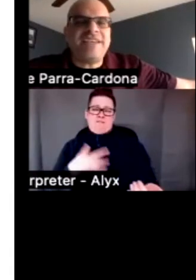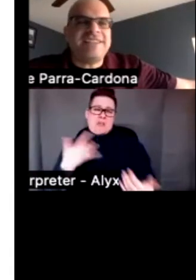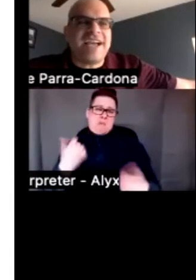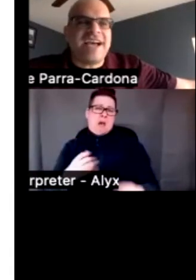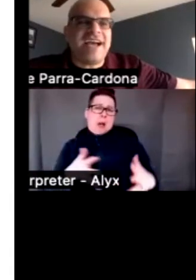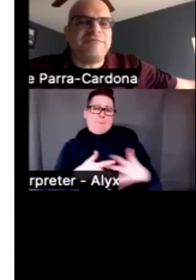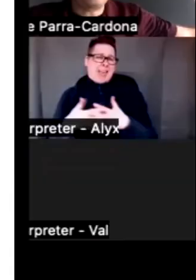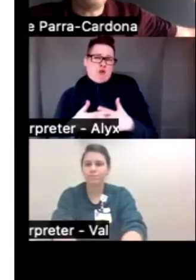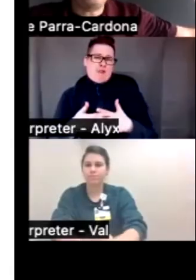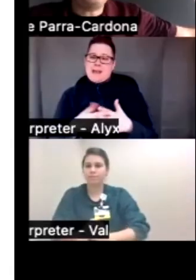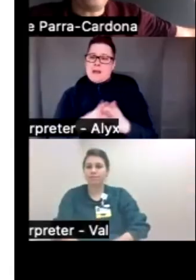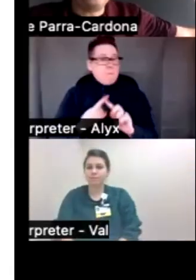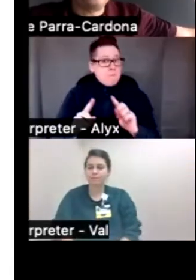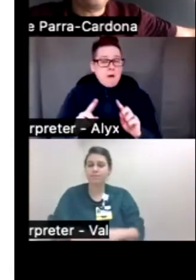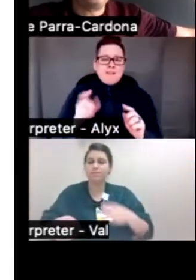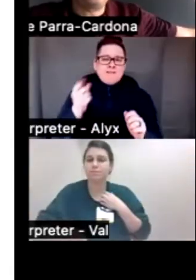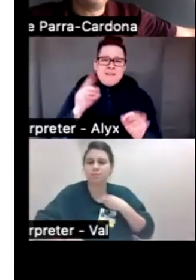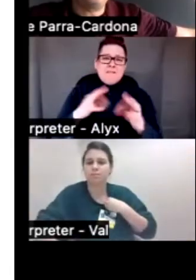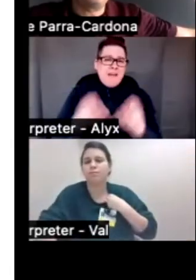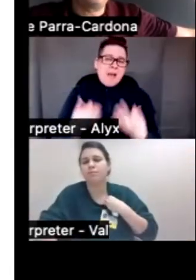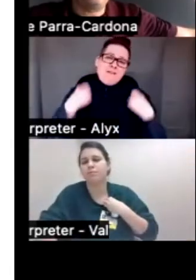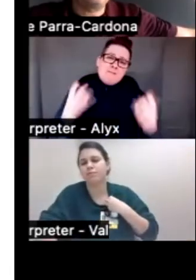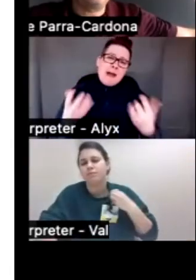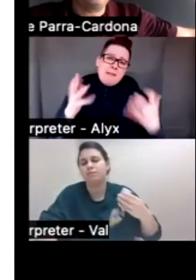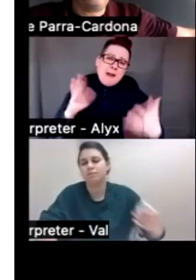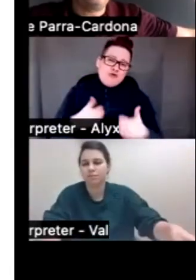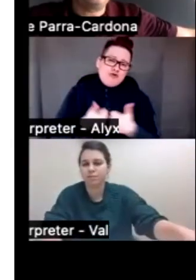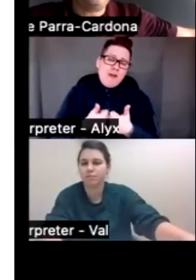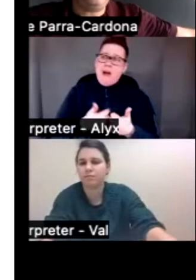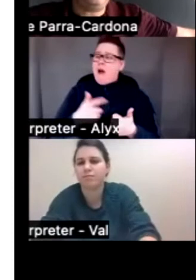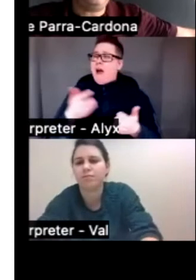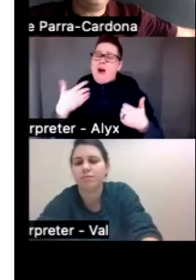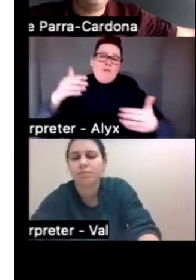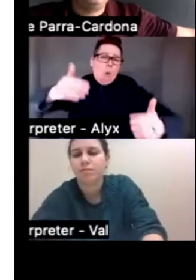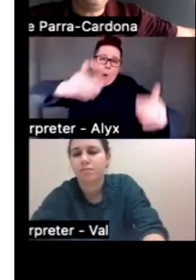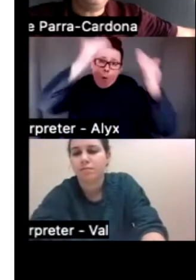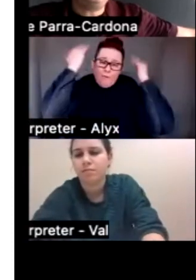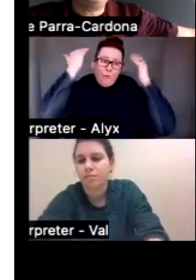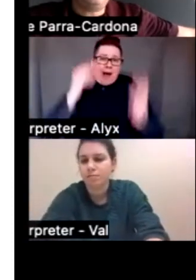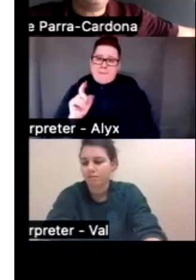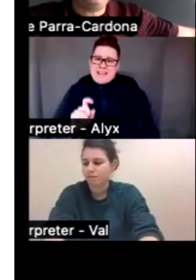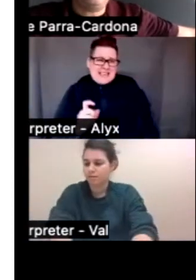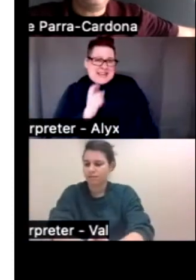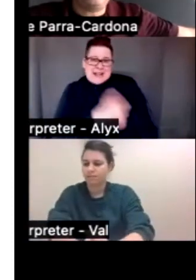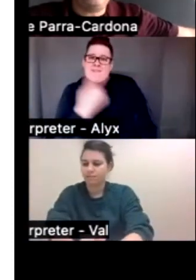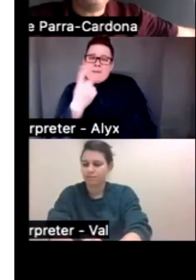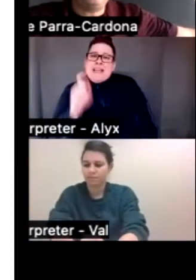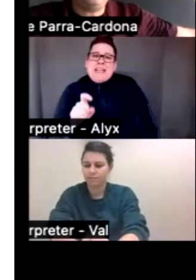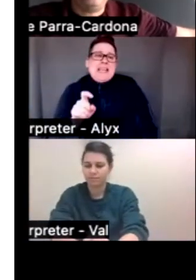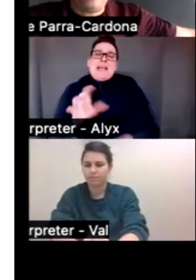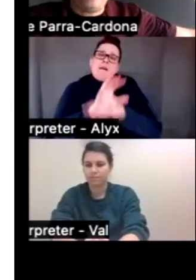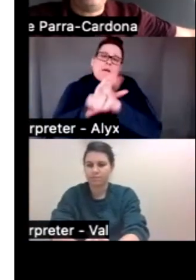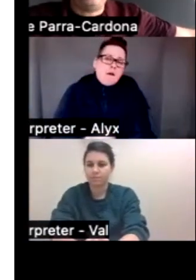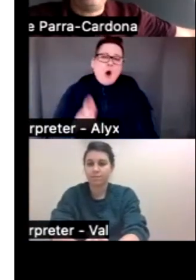families have so many challenges are so overwhelming so many ways that they need, they need routines they need clarity